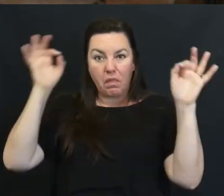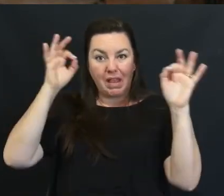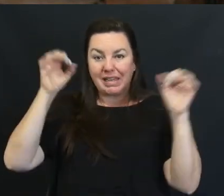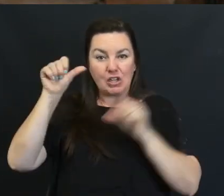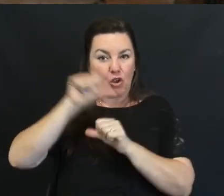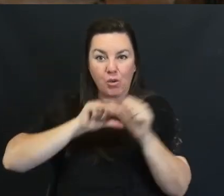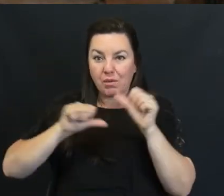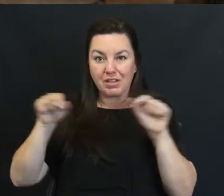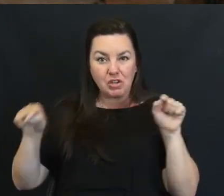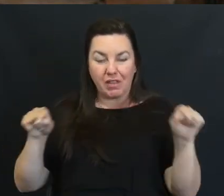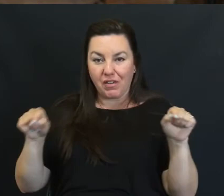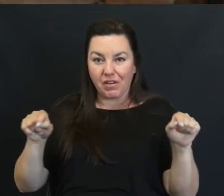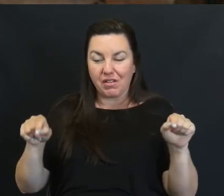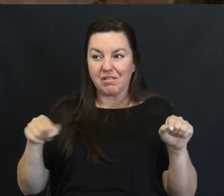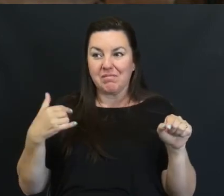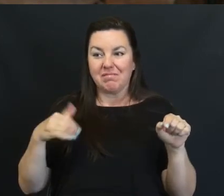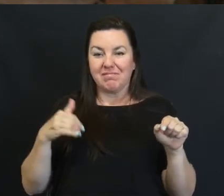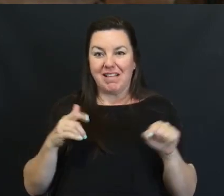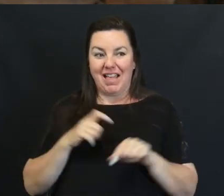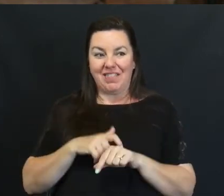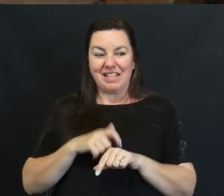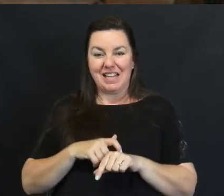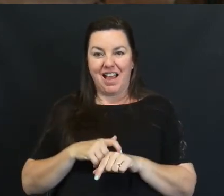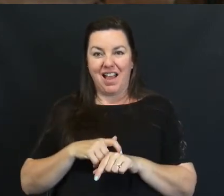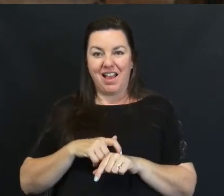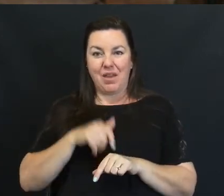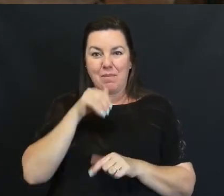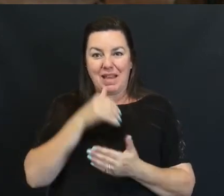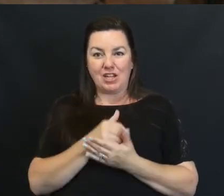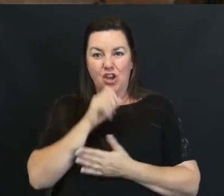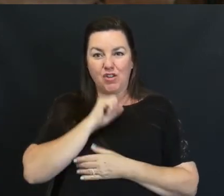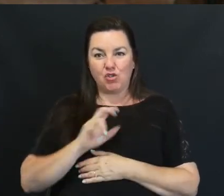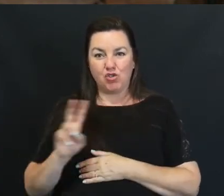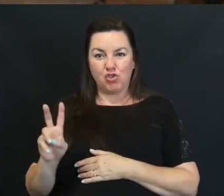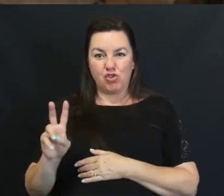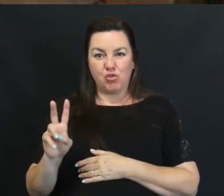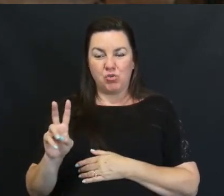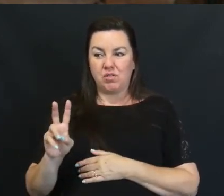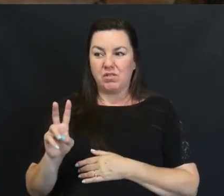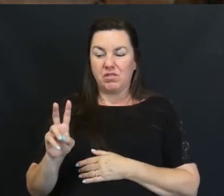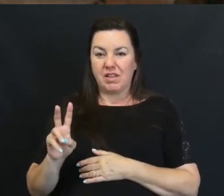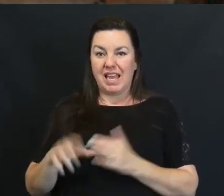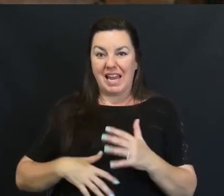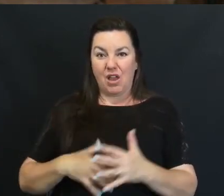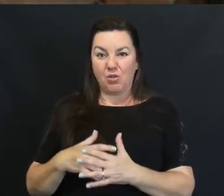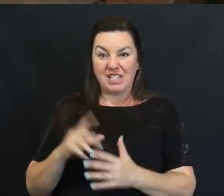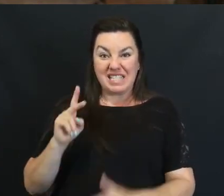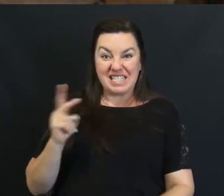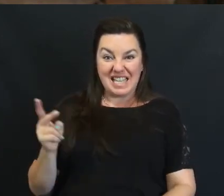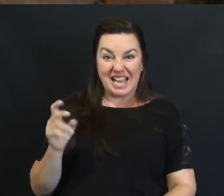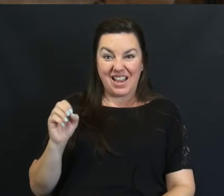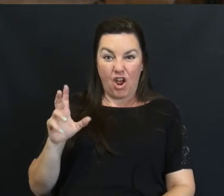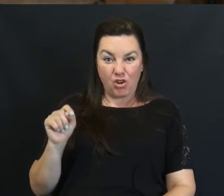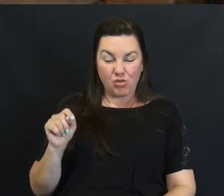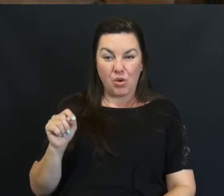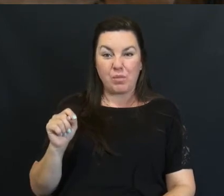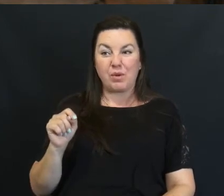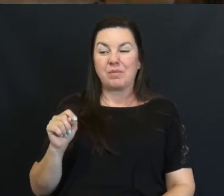At The Time I Had An Almost Two Year Old Daughter And I Was Expecting My Second That October